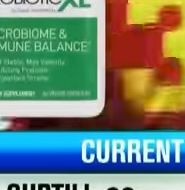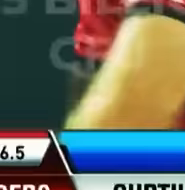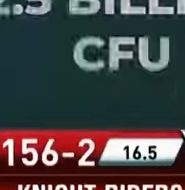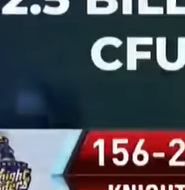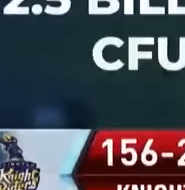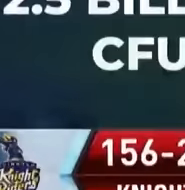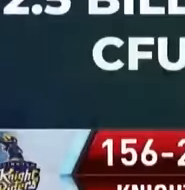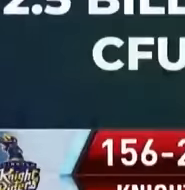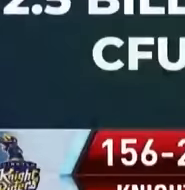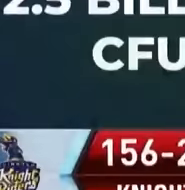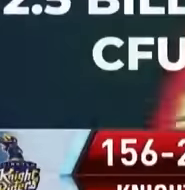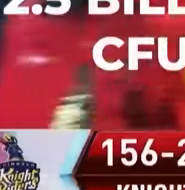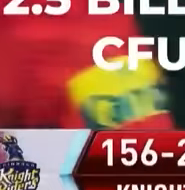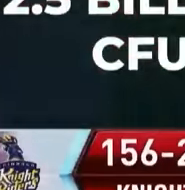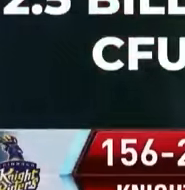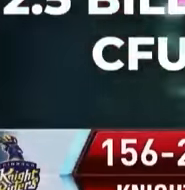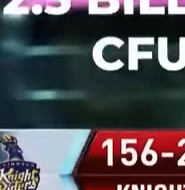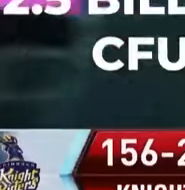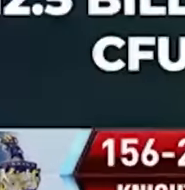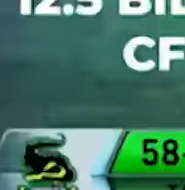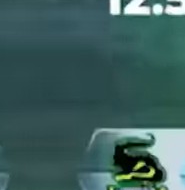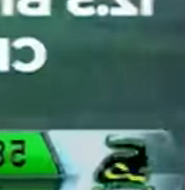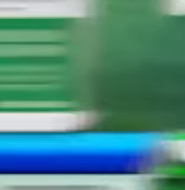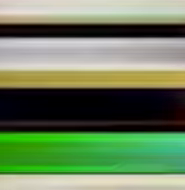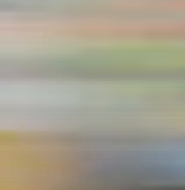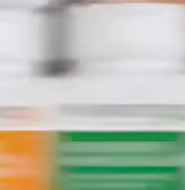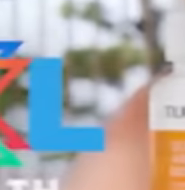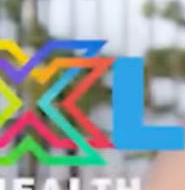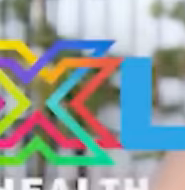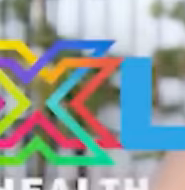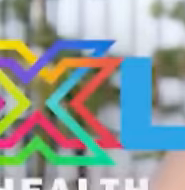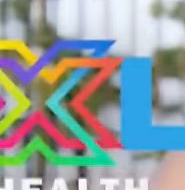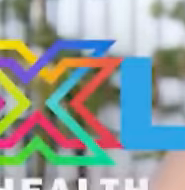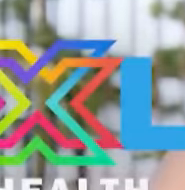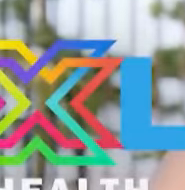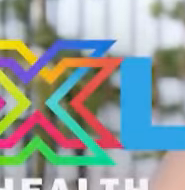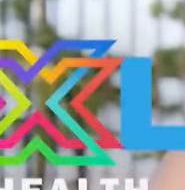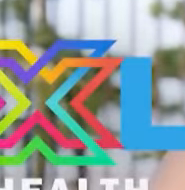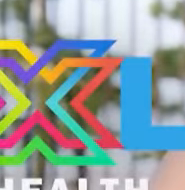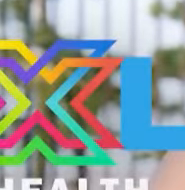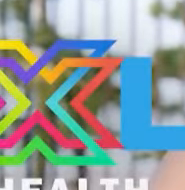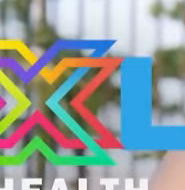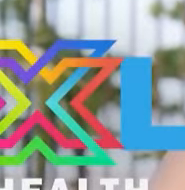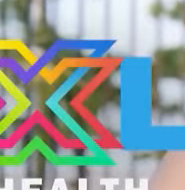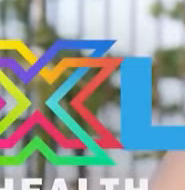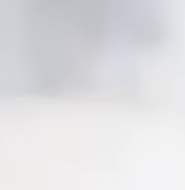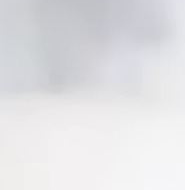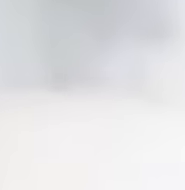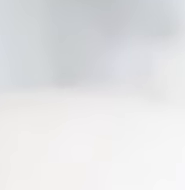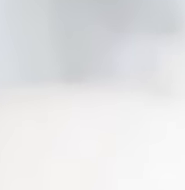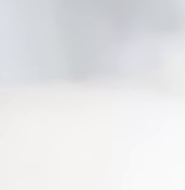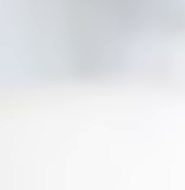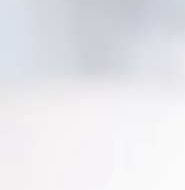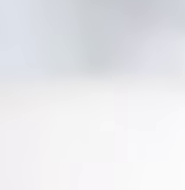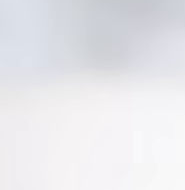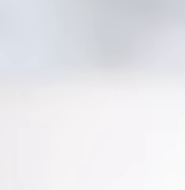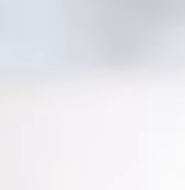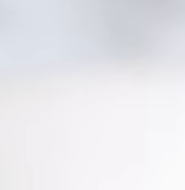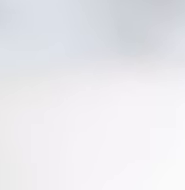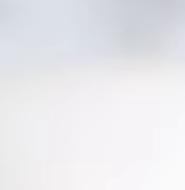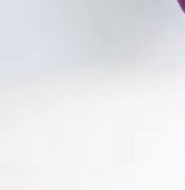the tumour ring, I can say, I use this product and it works out. Go from,